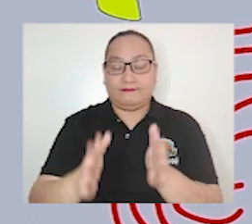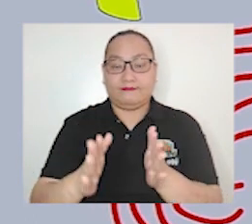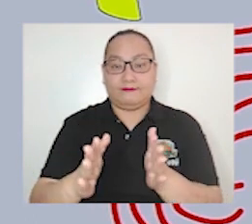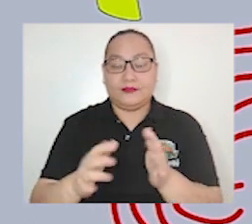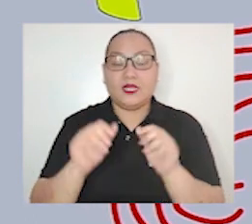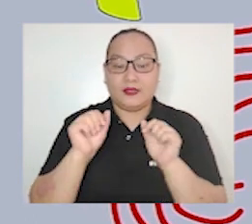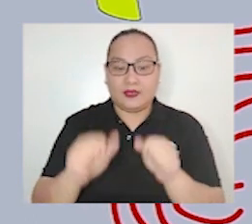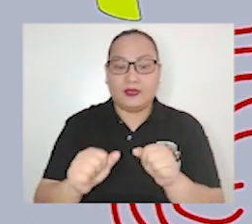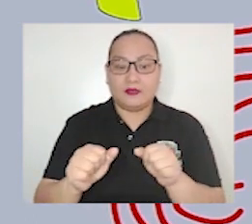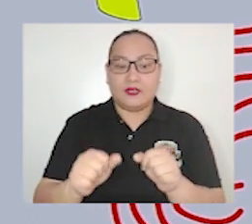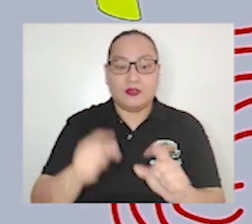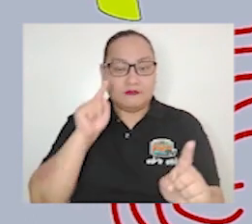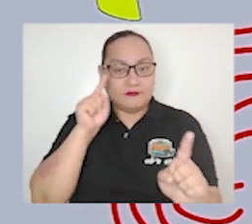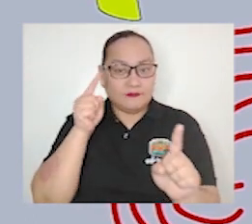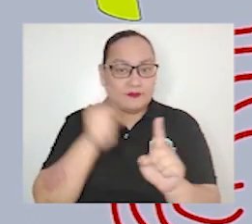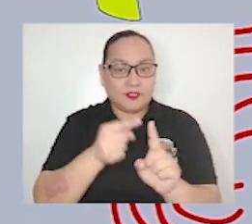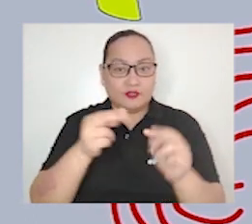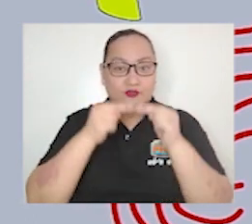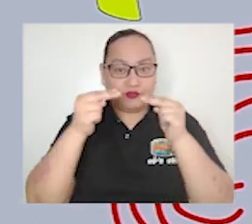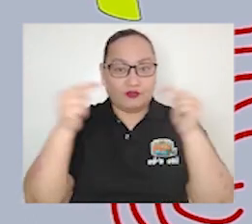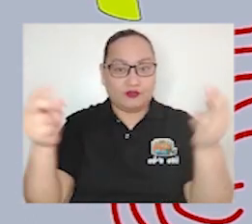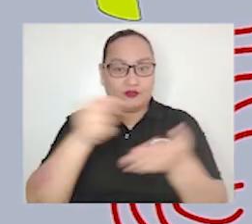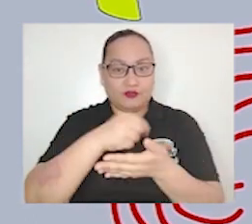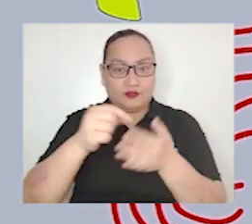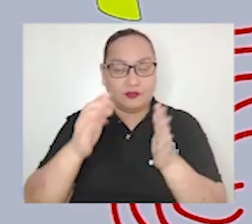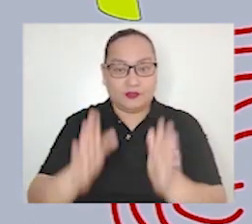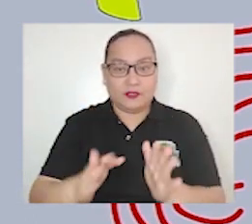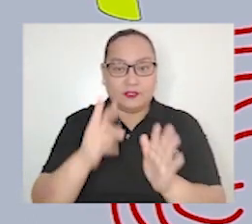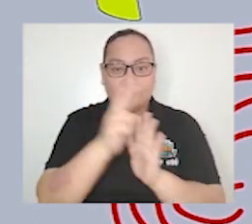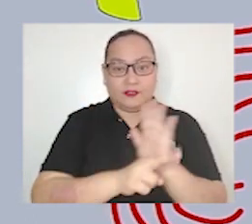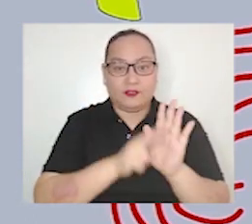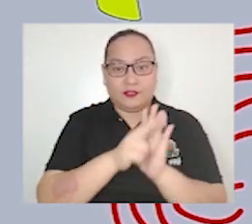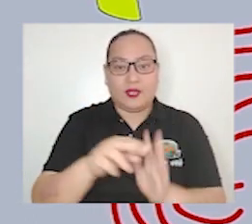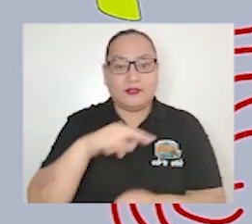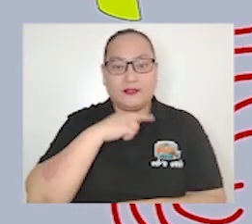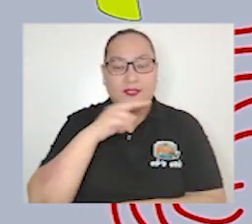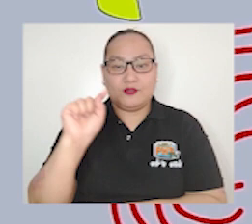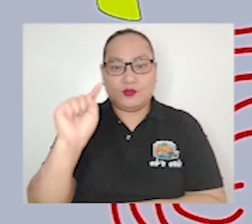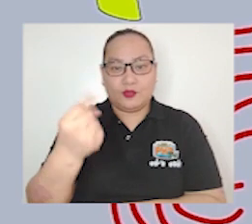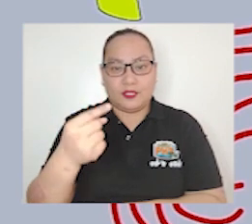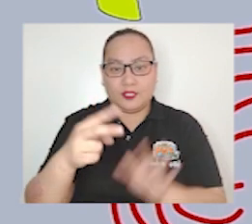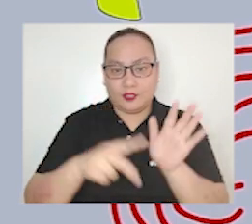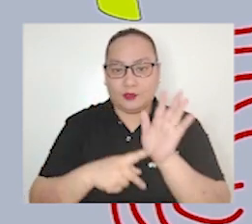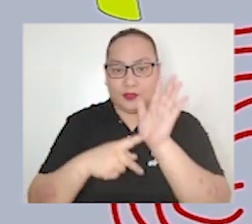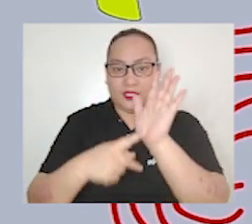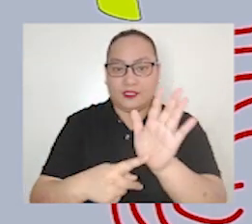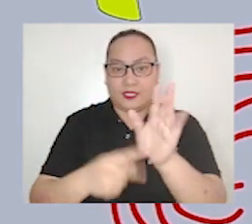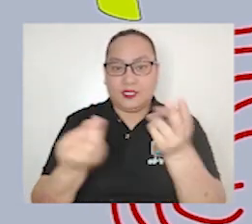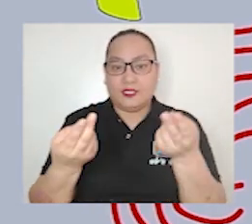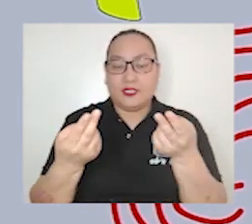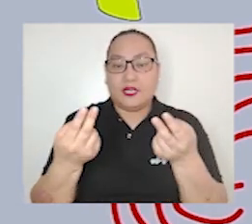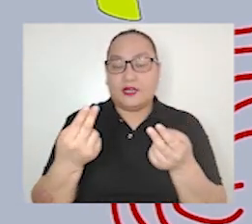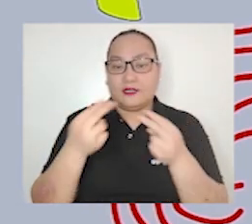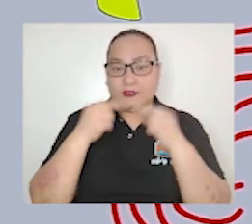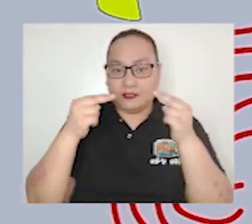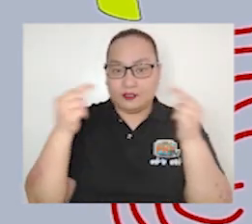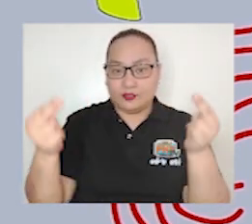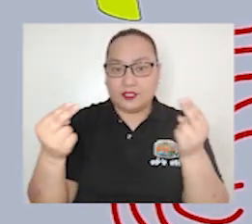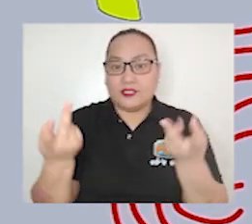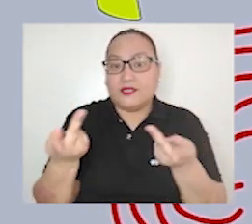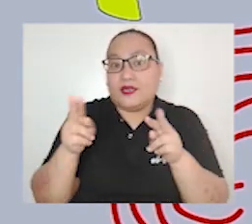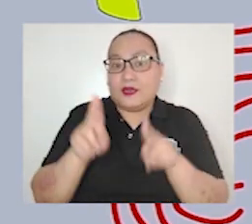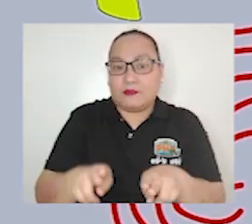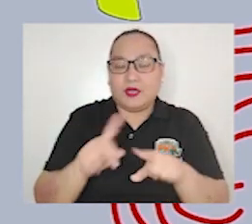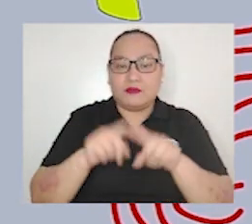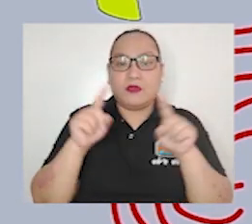featured news writers Their role is not just to present the news as they happen but they also